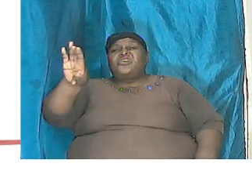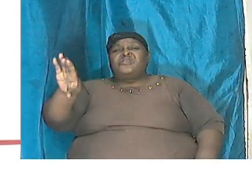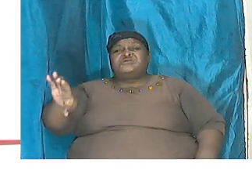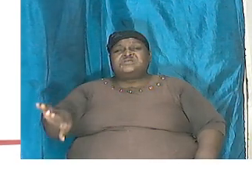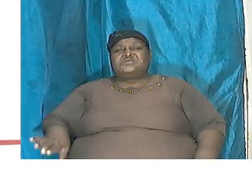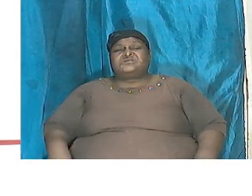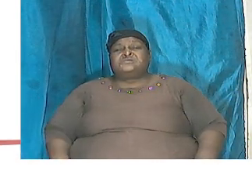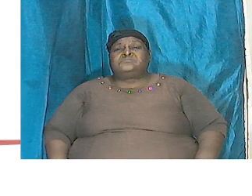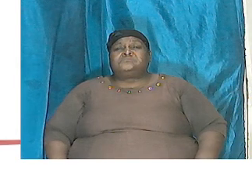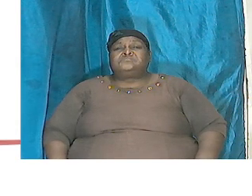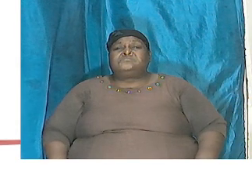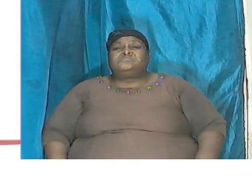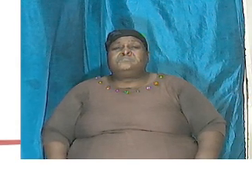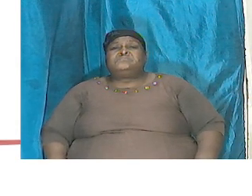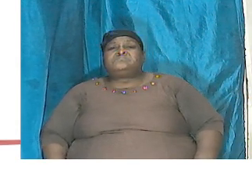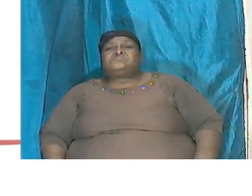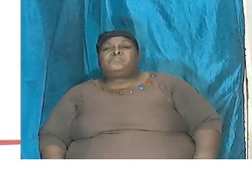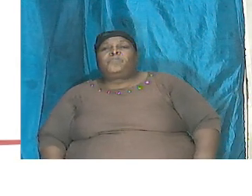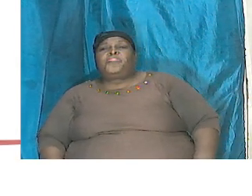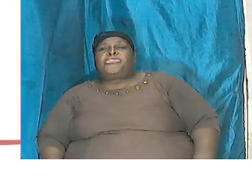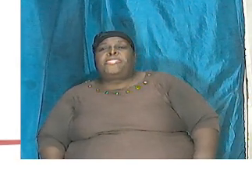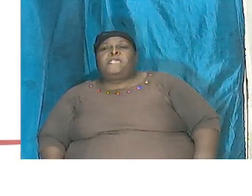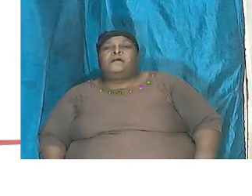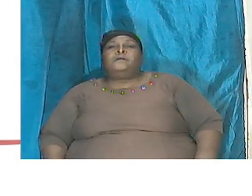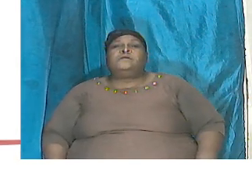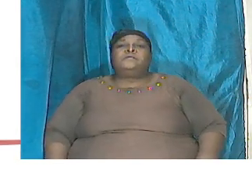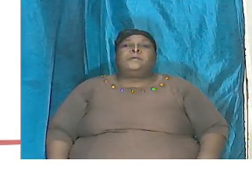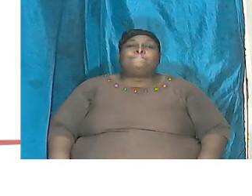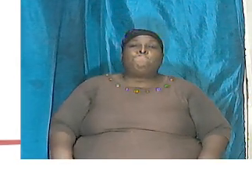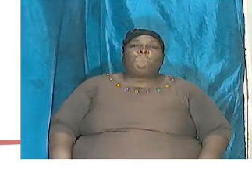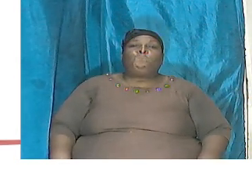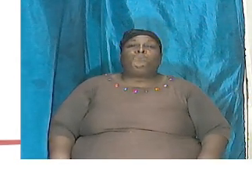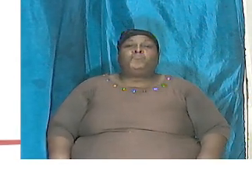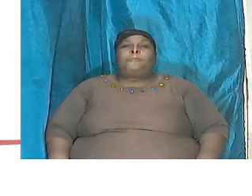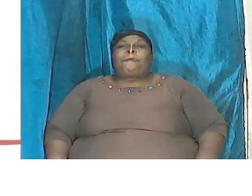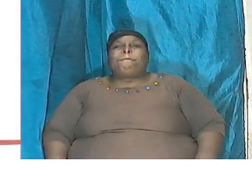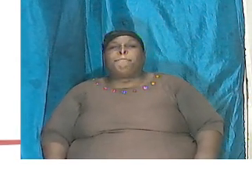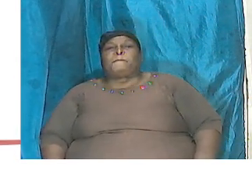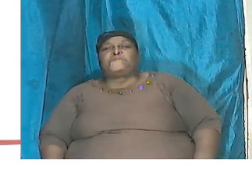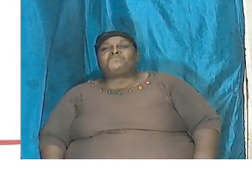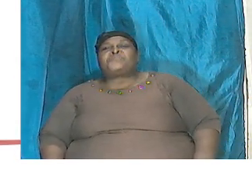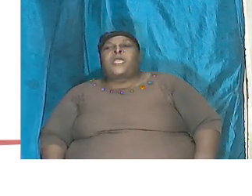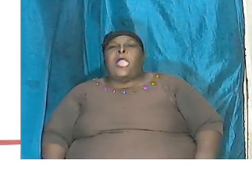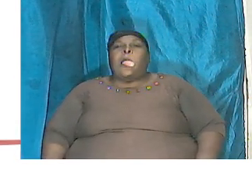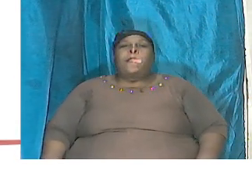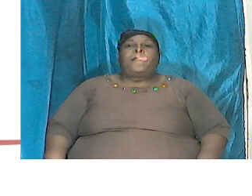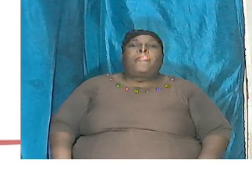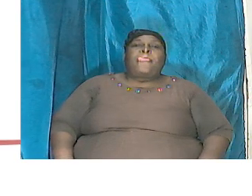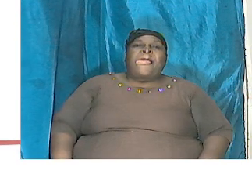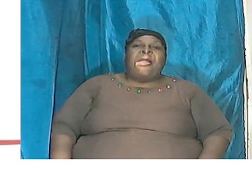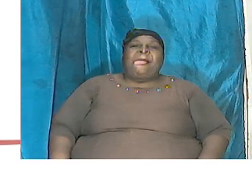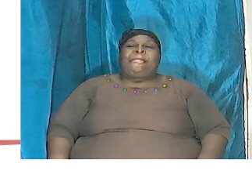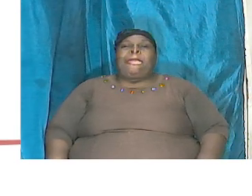Genesis chapter 9 and let us look at some things we can't even say we can only start and we go into some things that we are going to be shocked